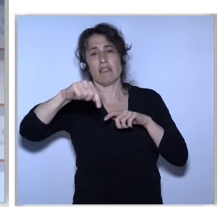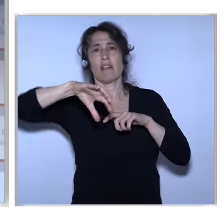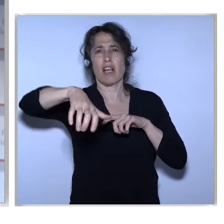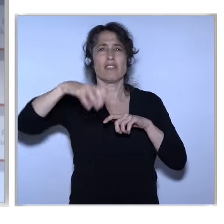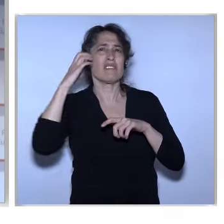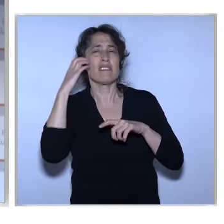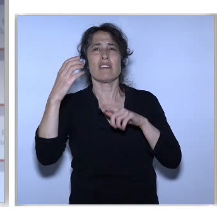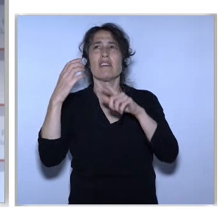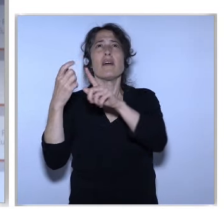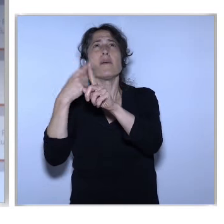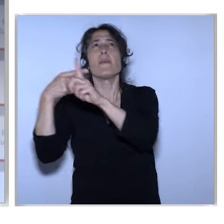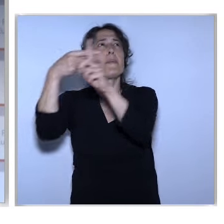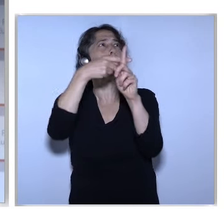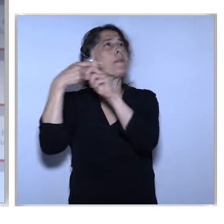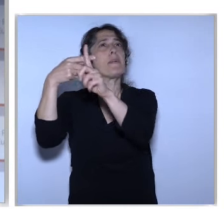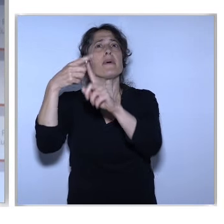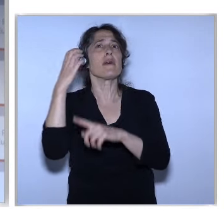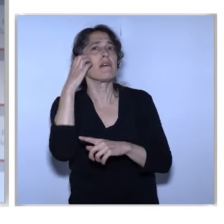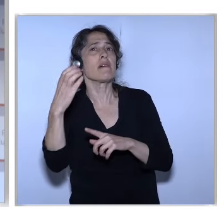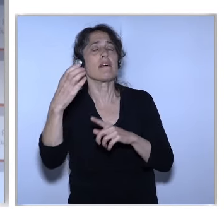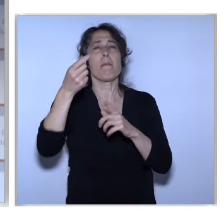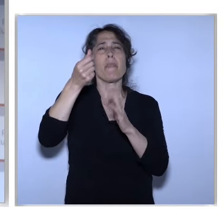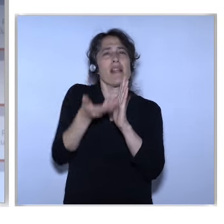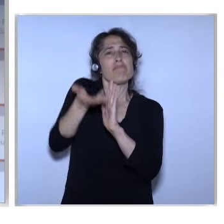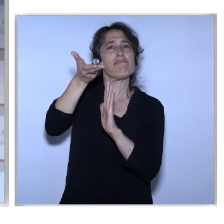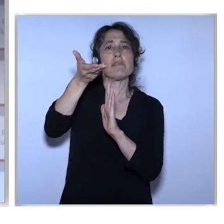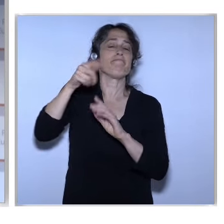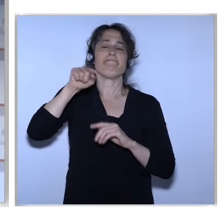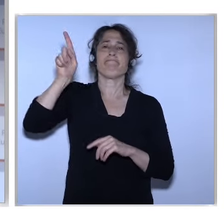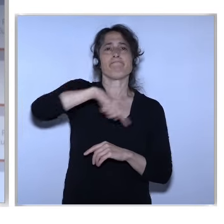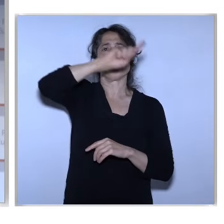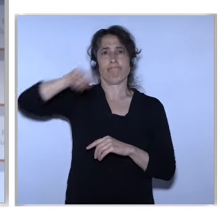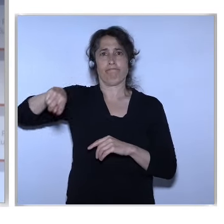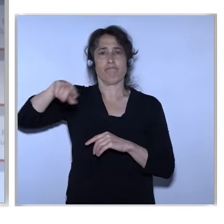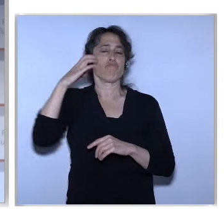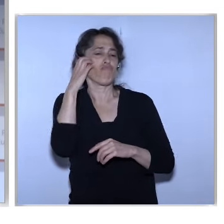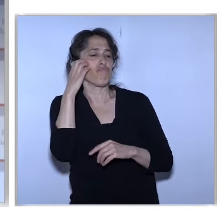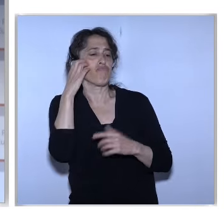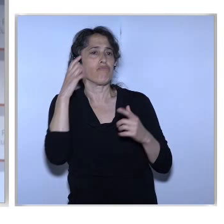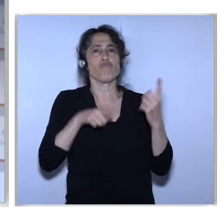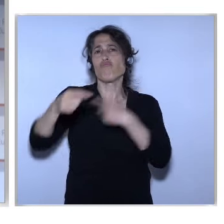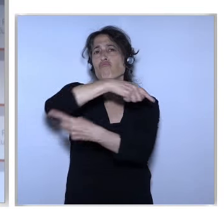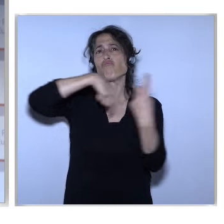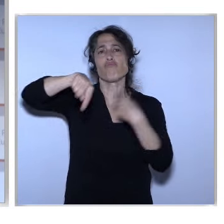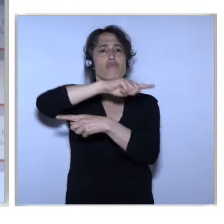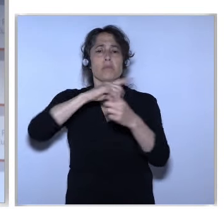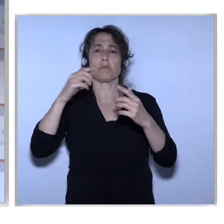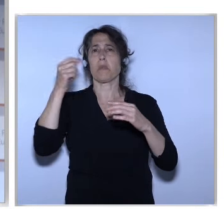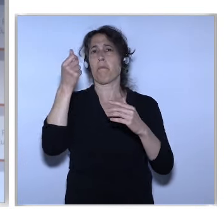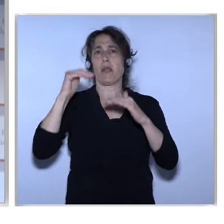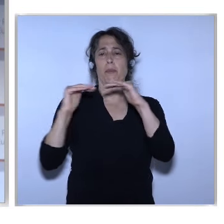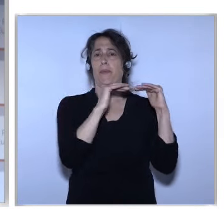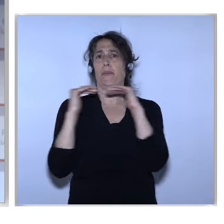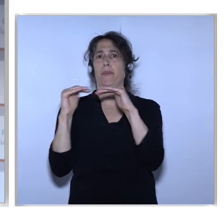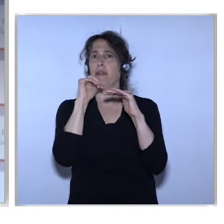Likewise, we expect the next trial log to be the final one On network information security directive